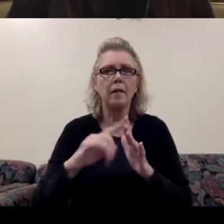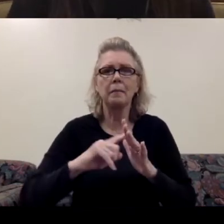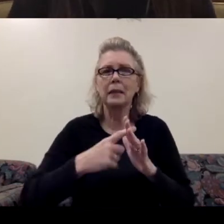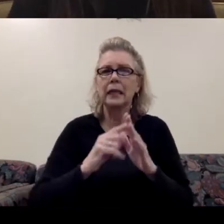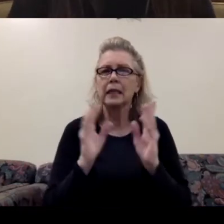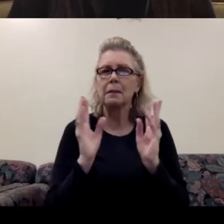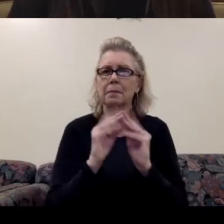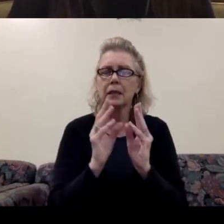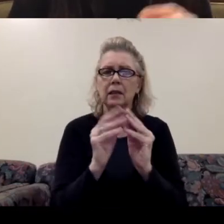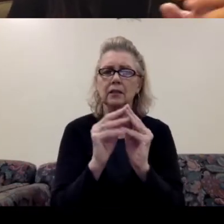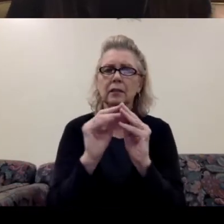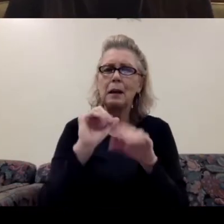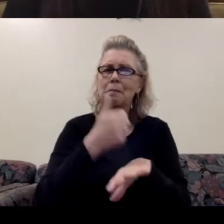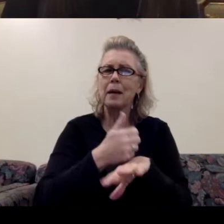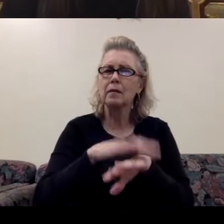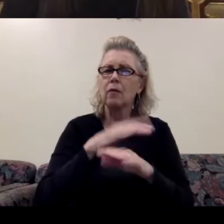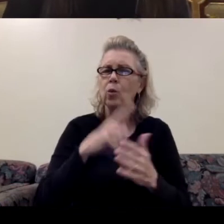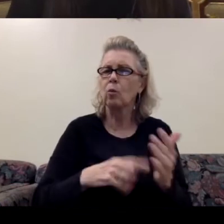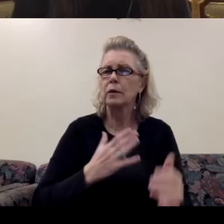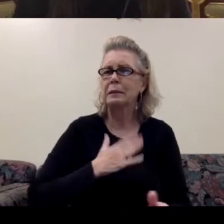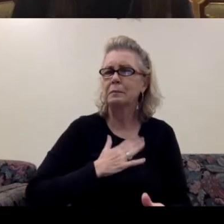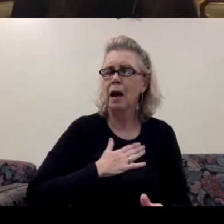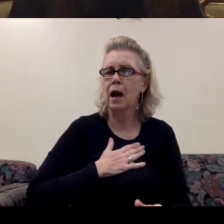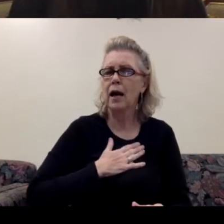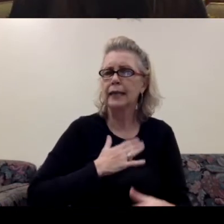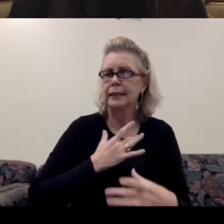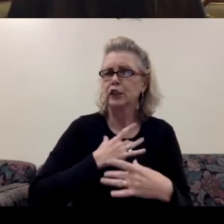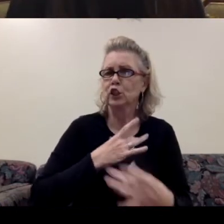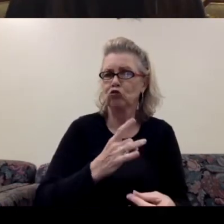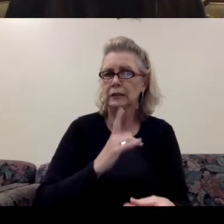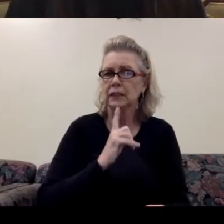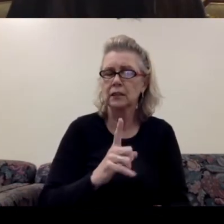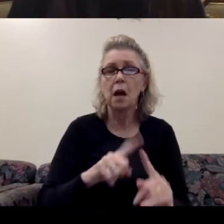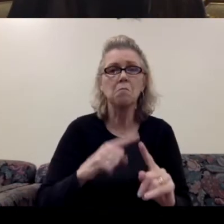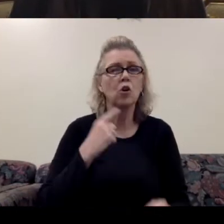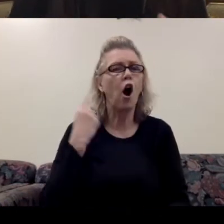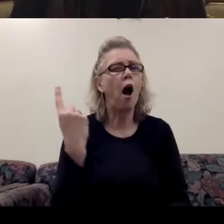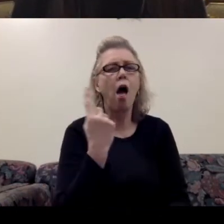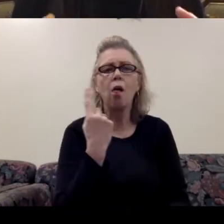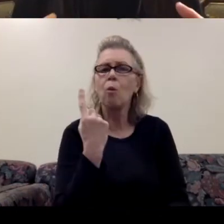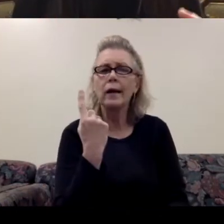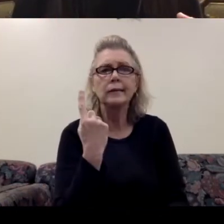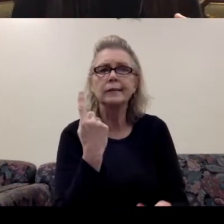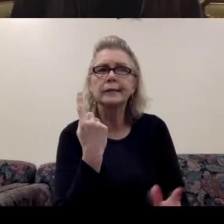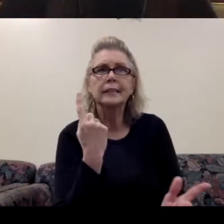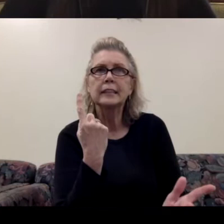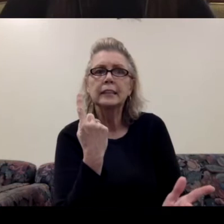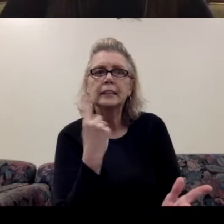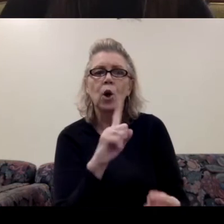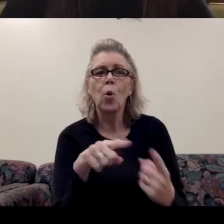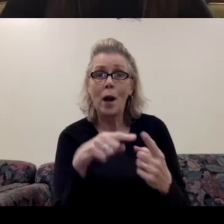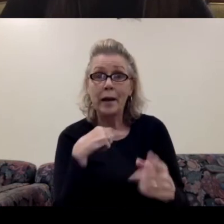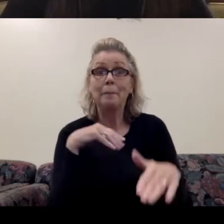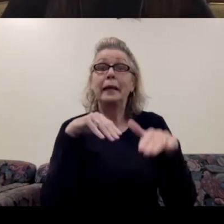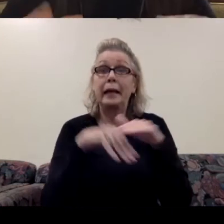based on what my interest, my interested was, uh, but always happened that once you have, you are in the real place,